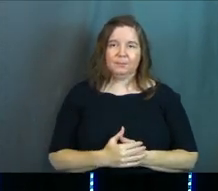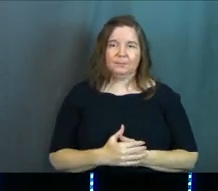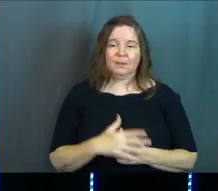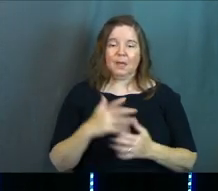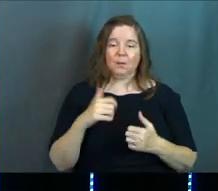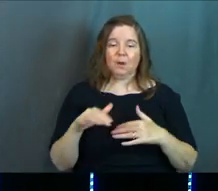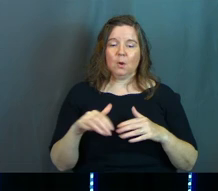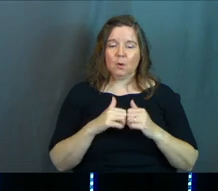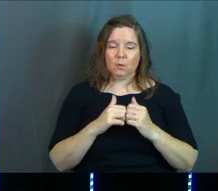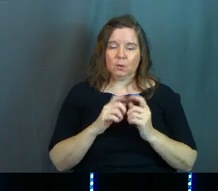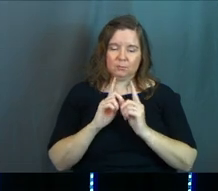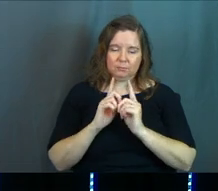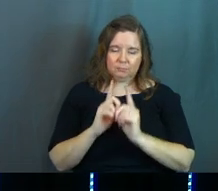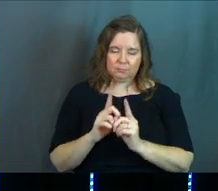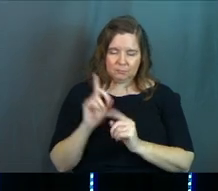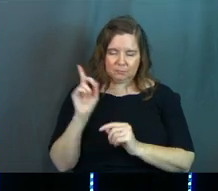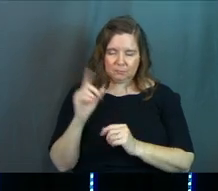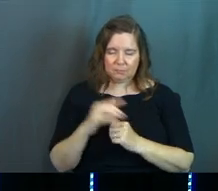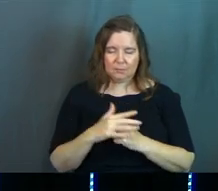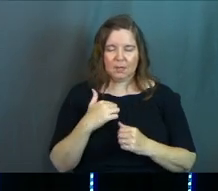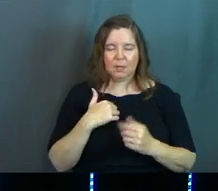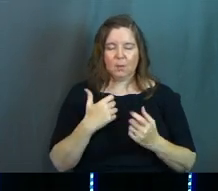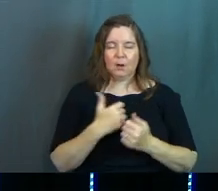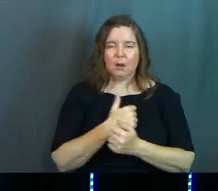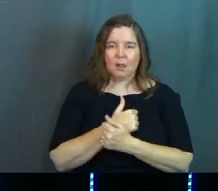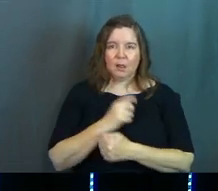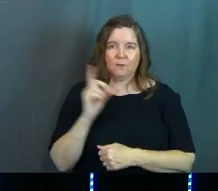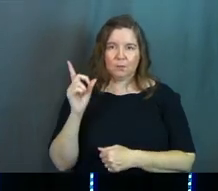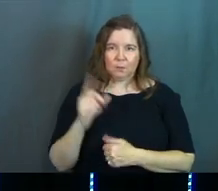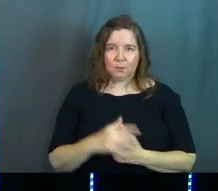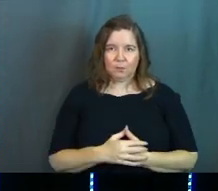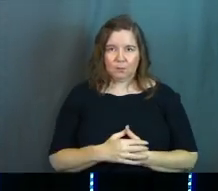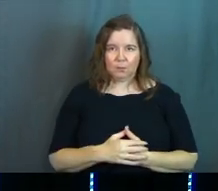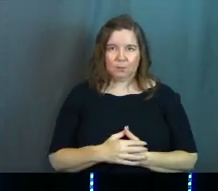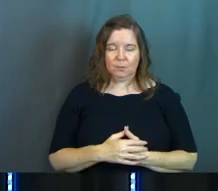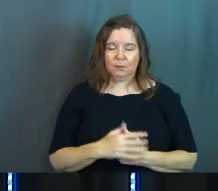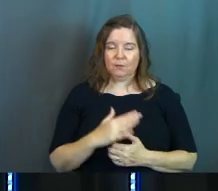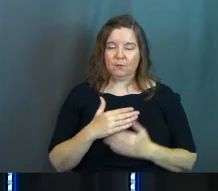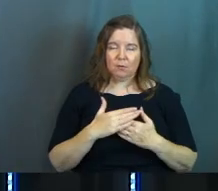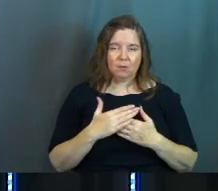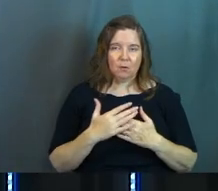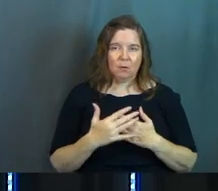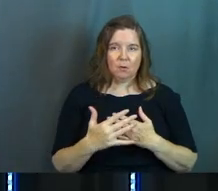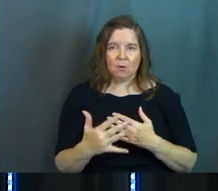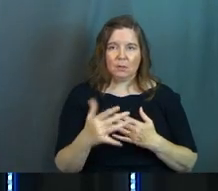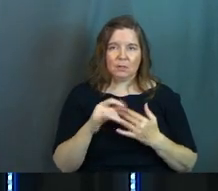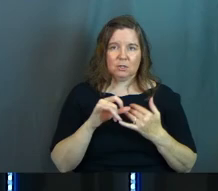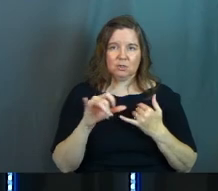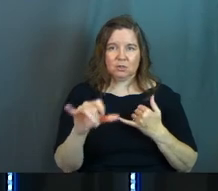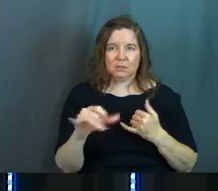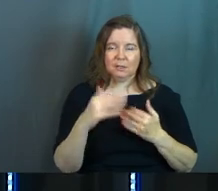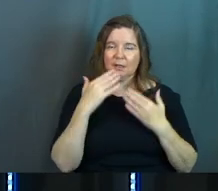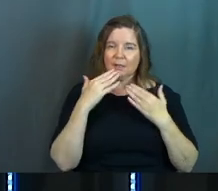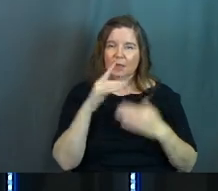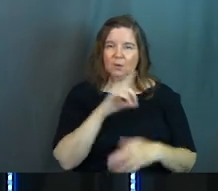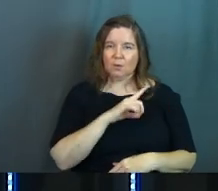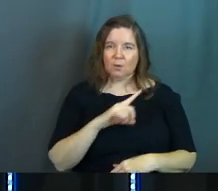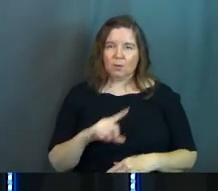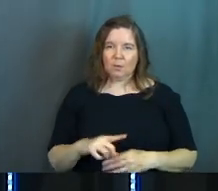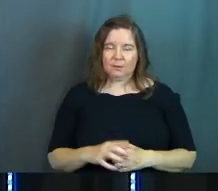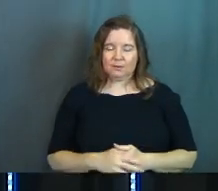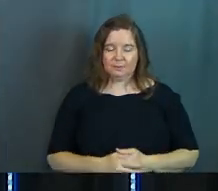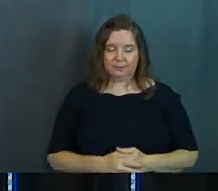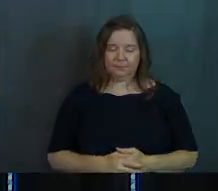I want to walk with you. I want to love you for all eternity. Thank you, Lord.